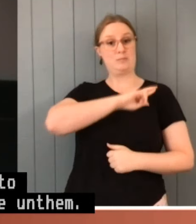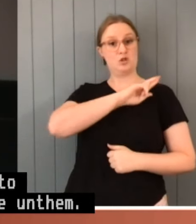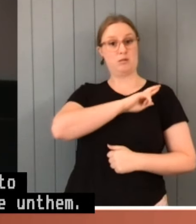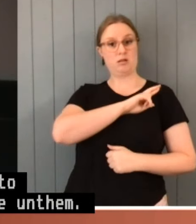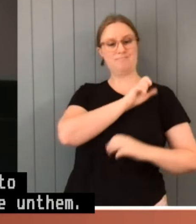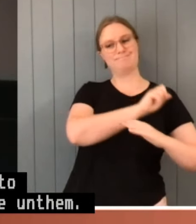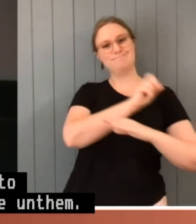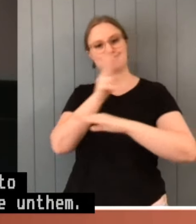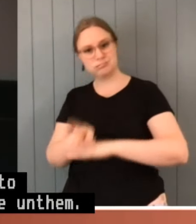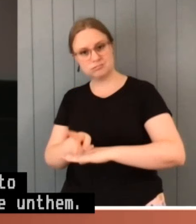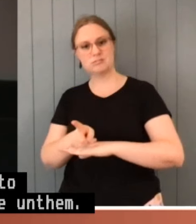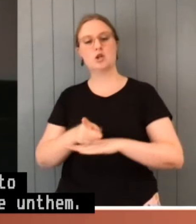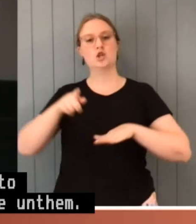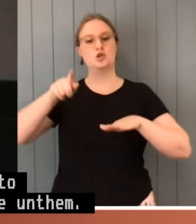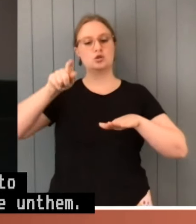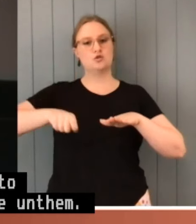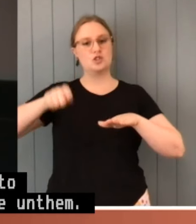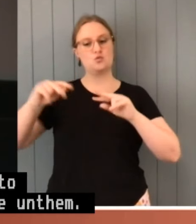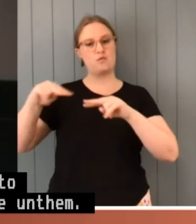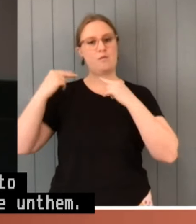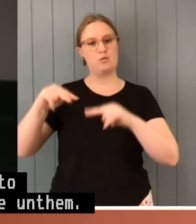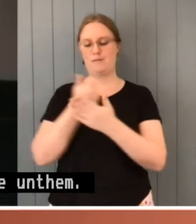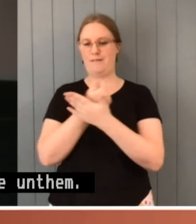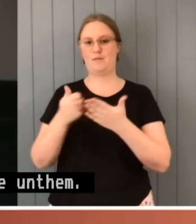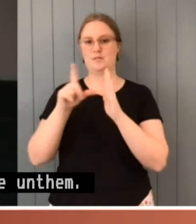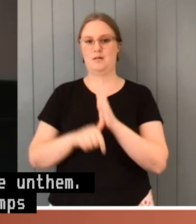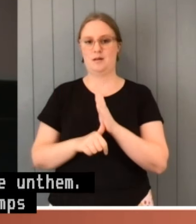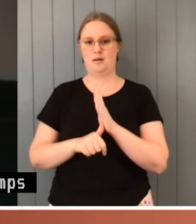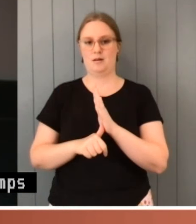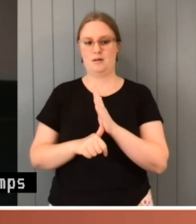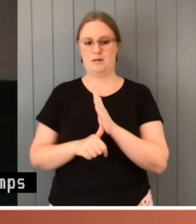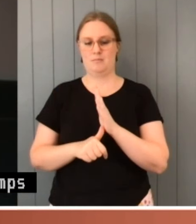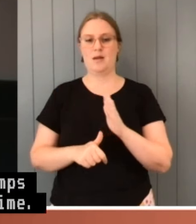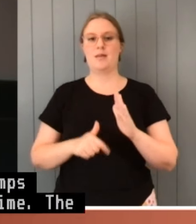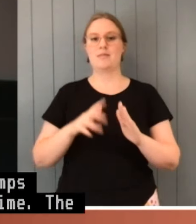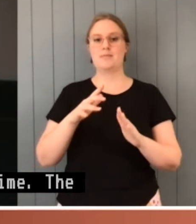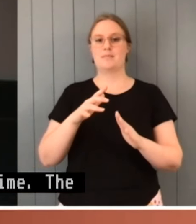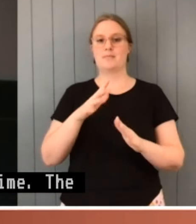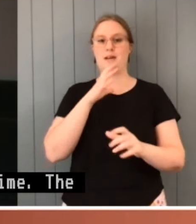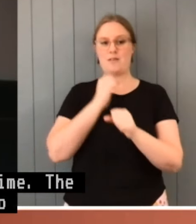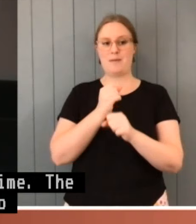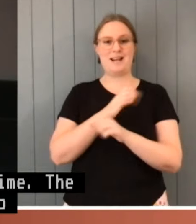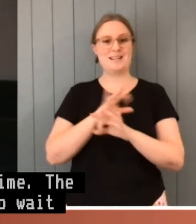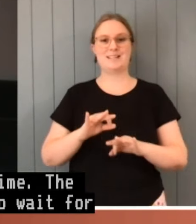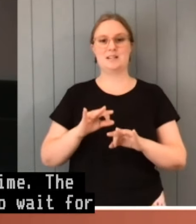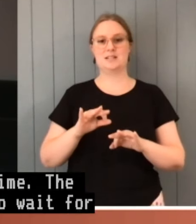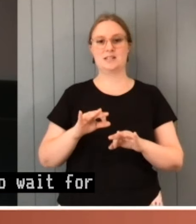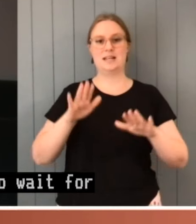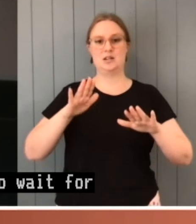Parliament does not have to wait for a case to come before it in order to examine the lawfulness and merits of public expenditure.